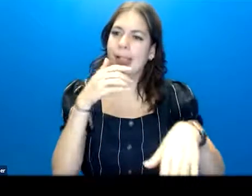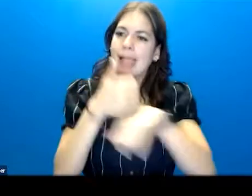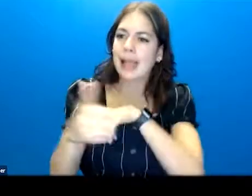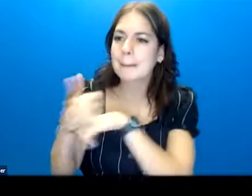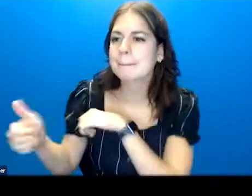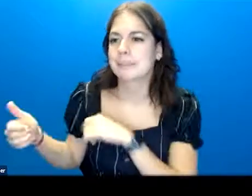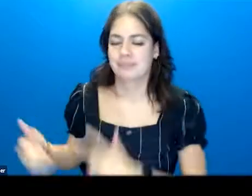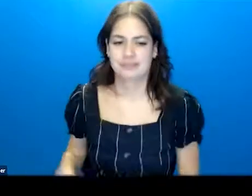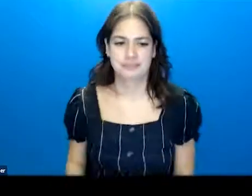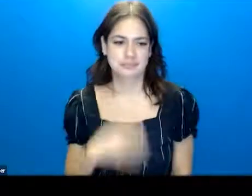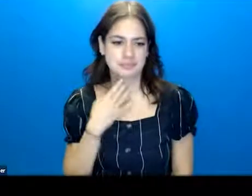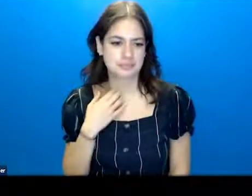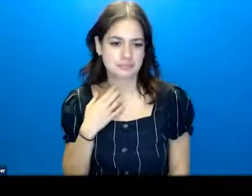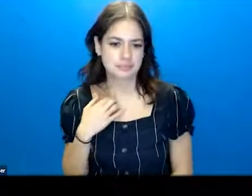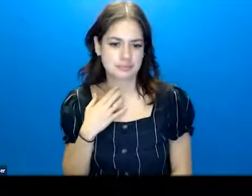individual.